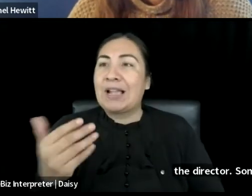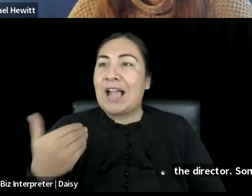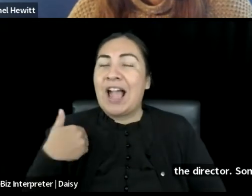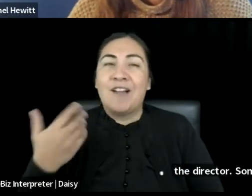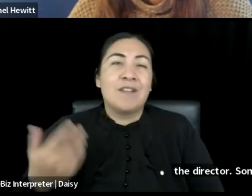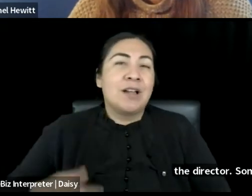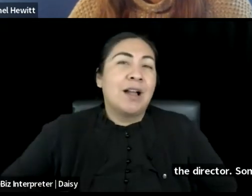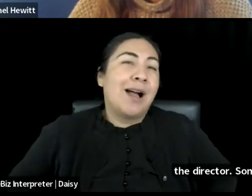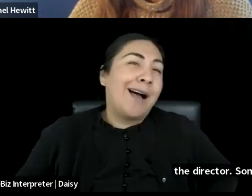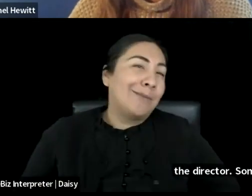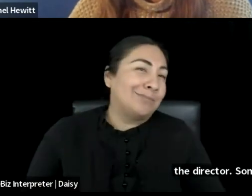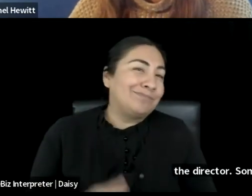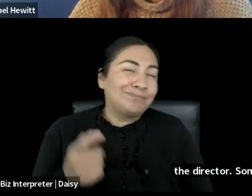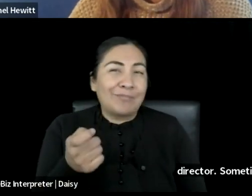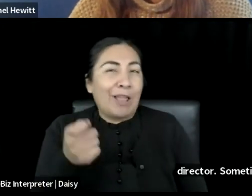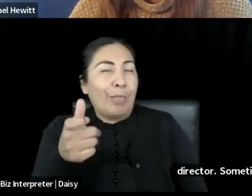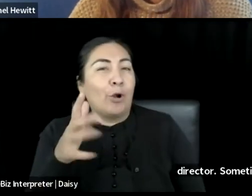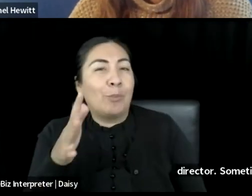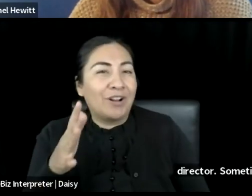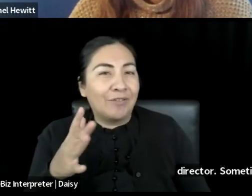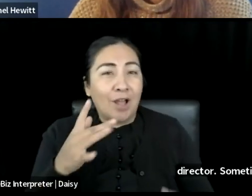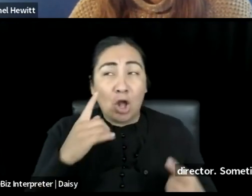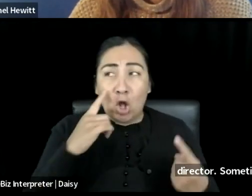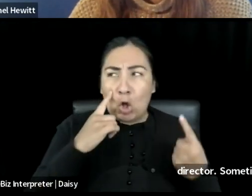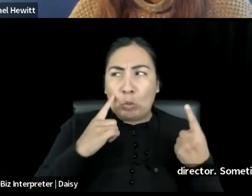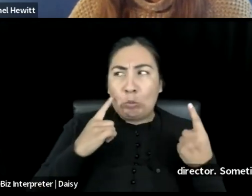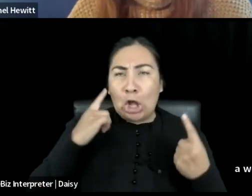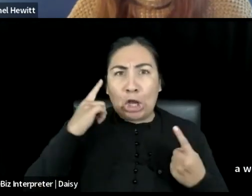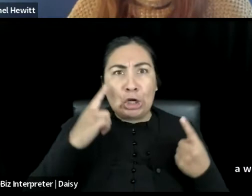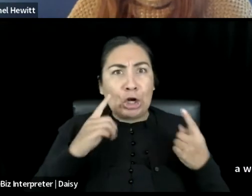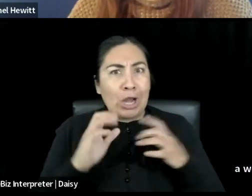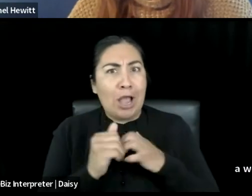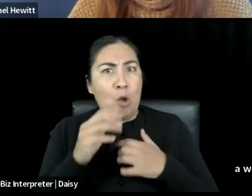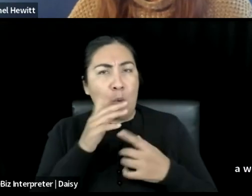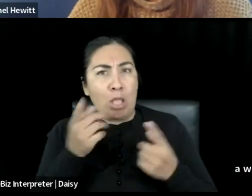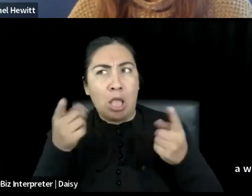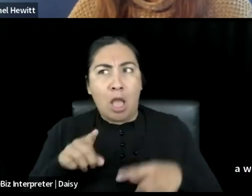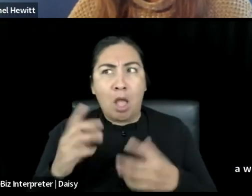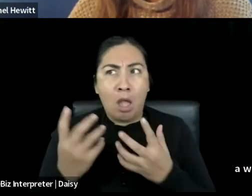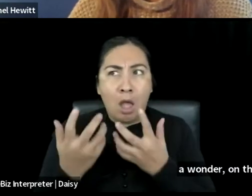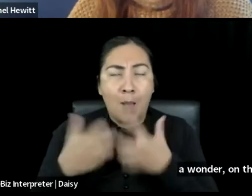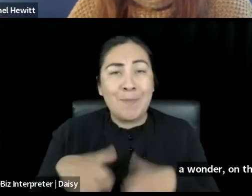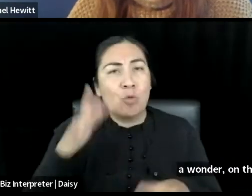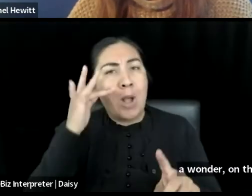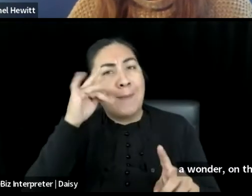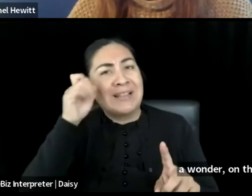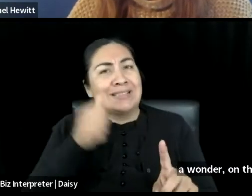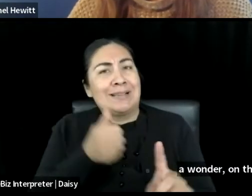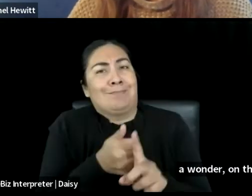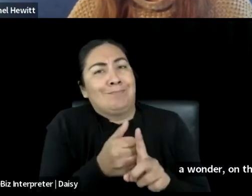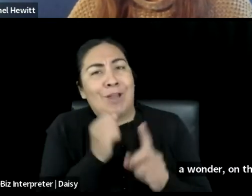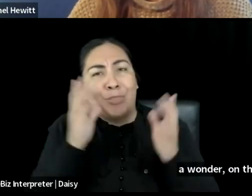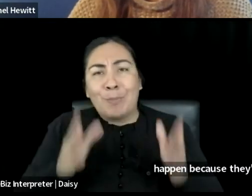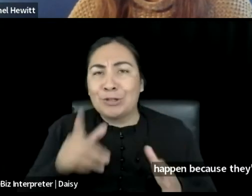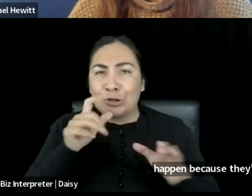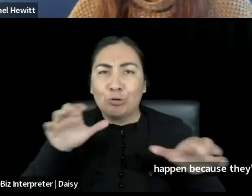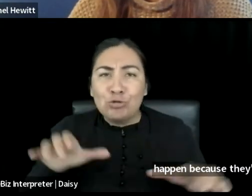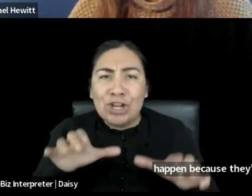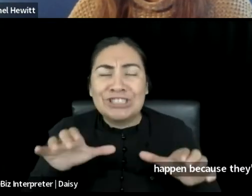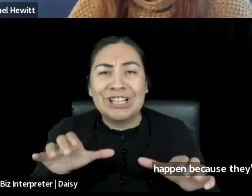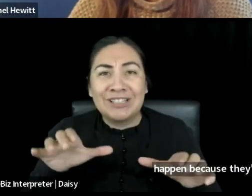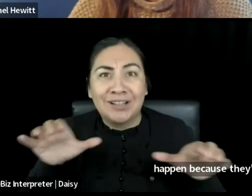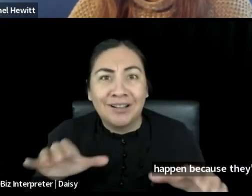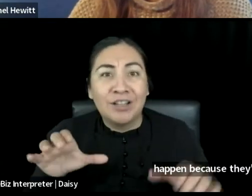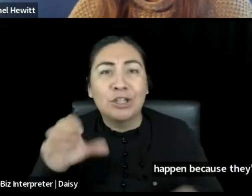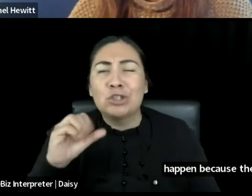a wonder on their part of like, how is this going to happen? Because they're not the person who does it. Right. And, and there has to be this